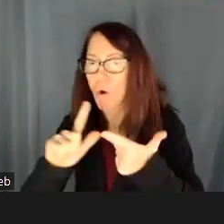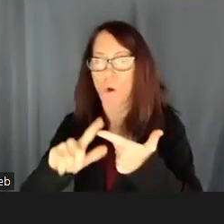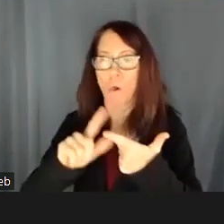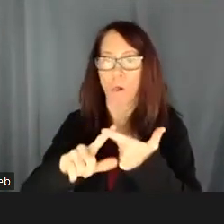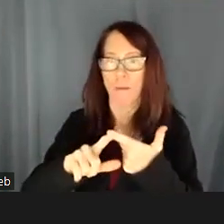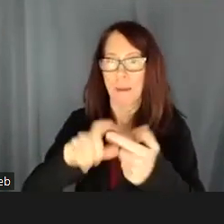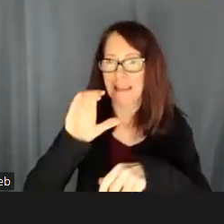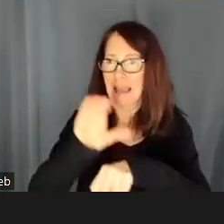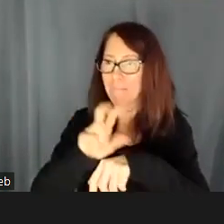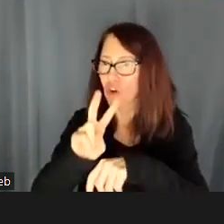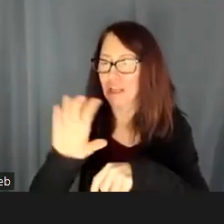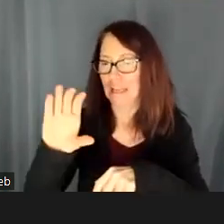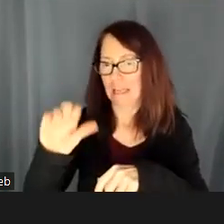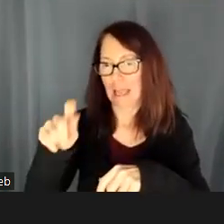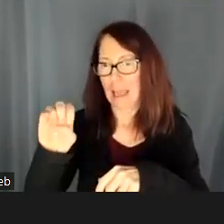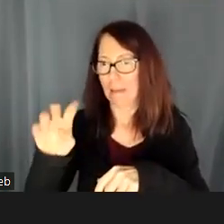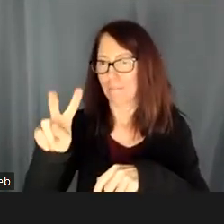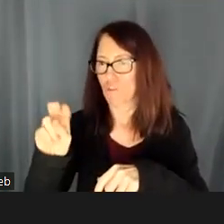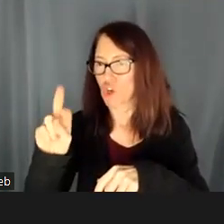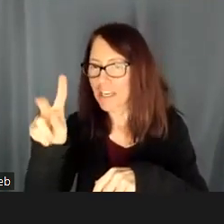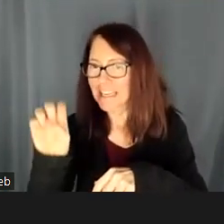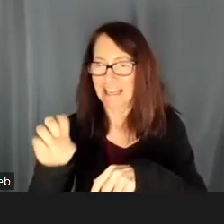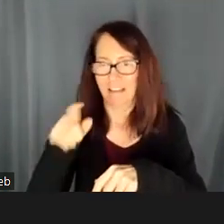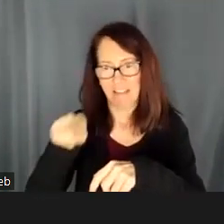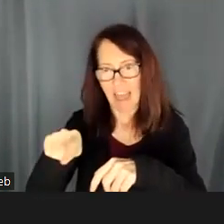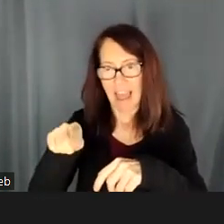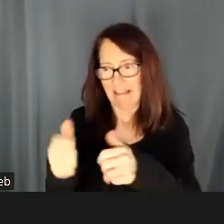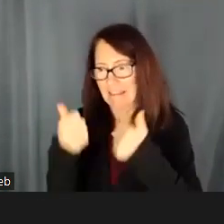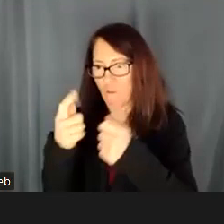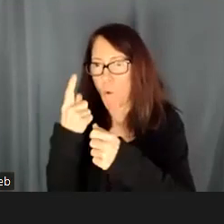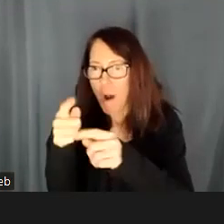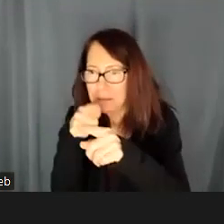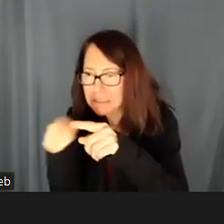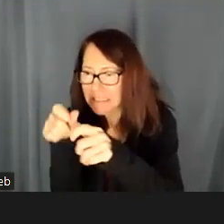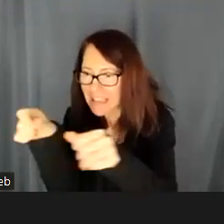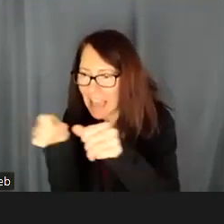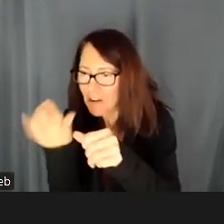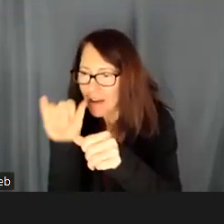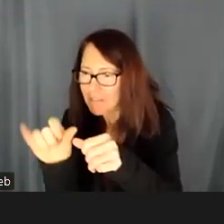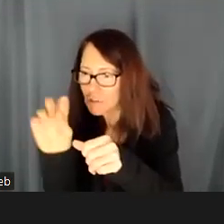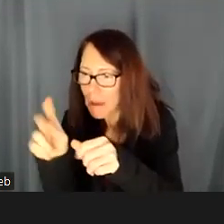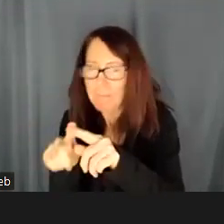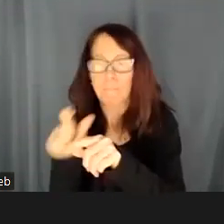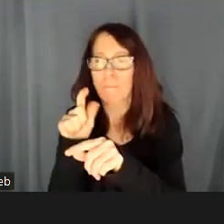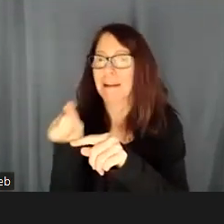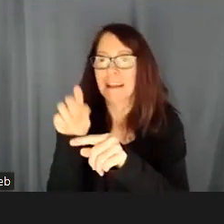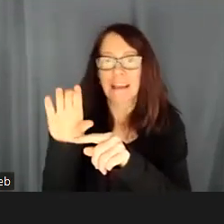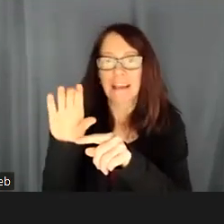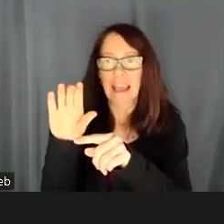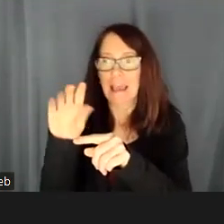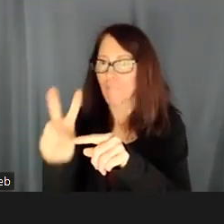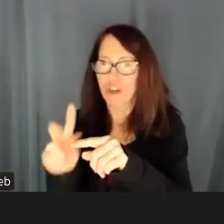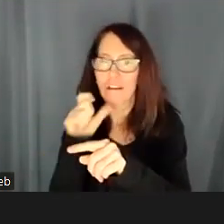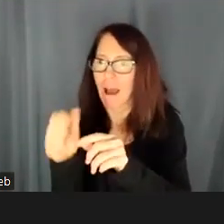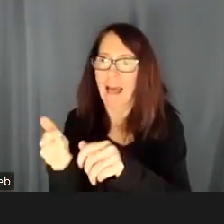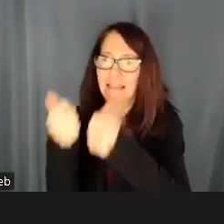one geographic area of the track, but may not be in another geographic area of the track. So